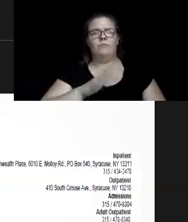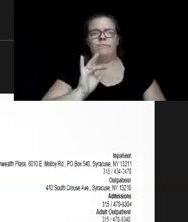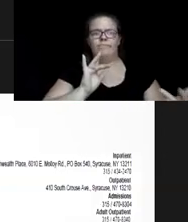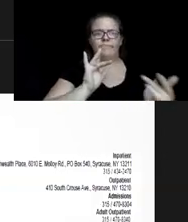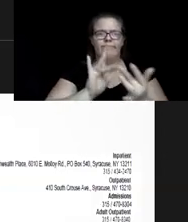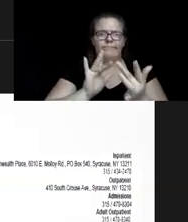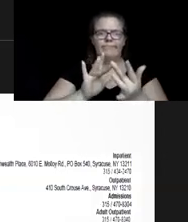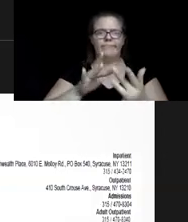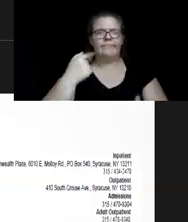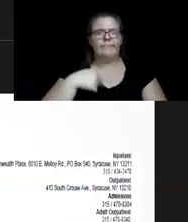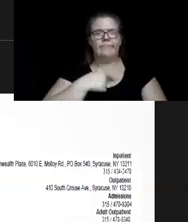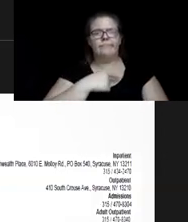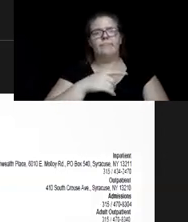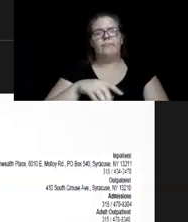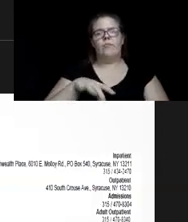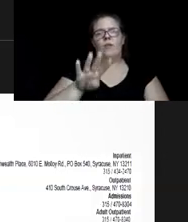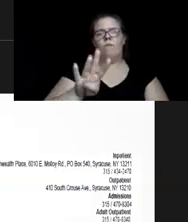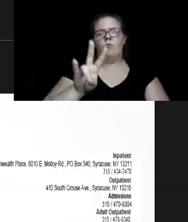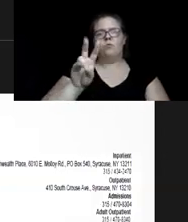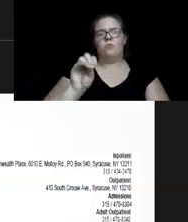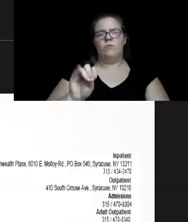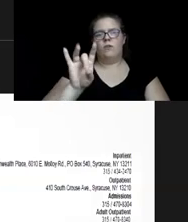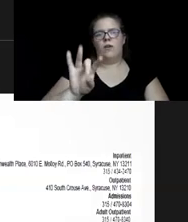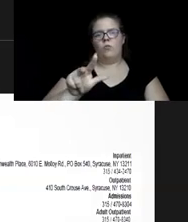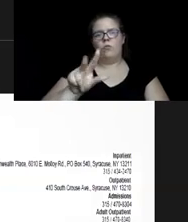at admissions at 470-8340.